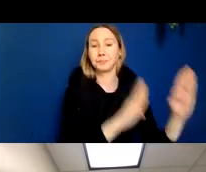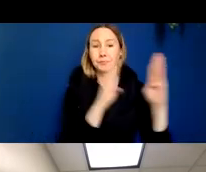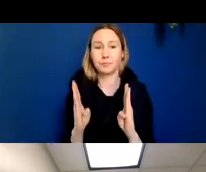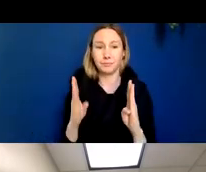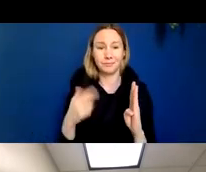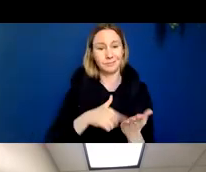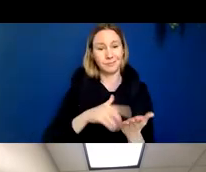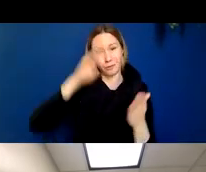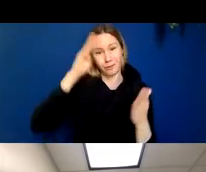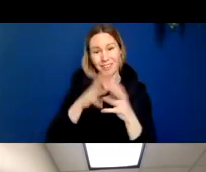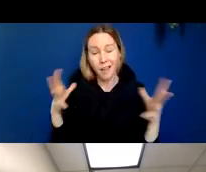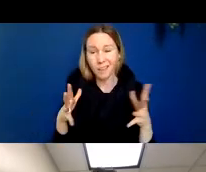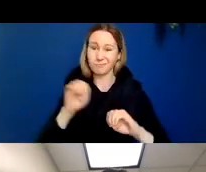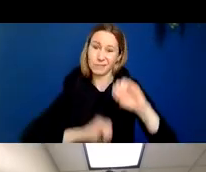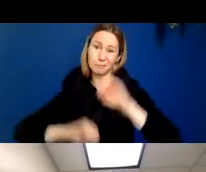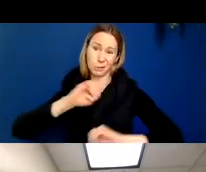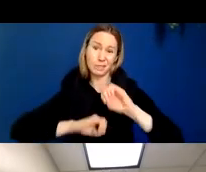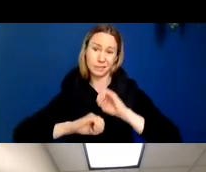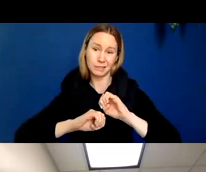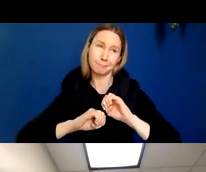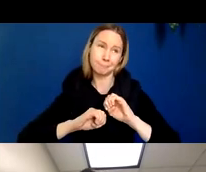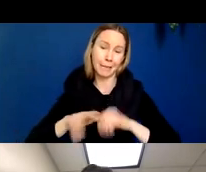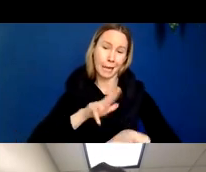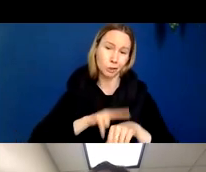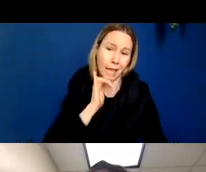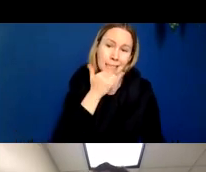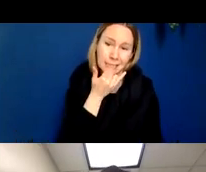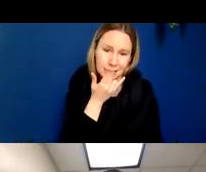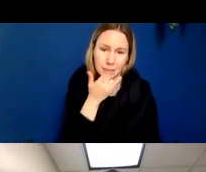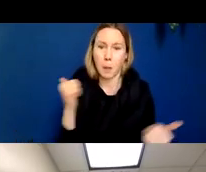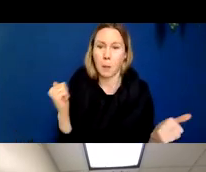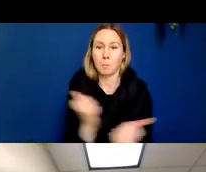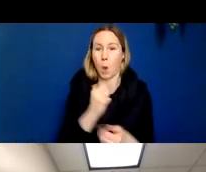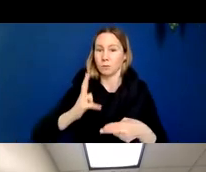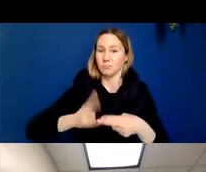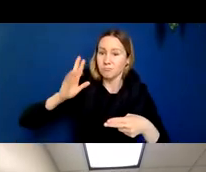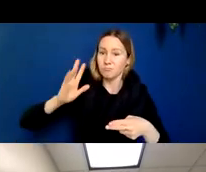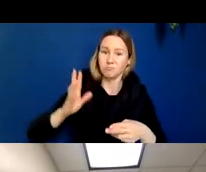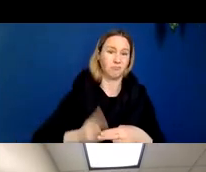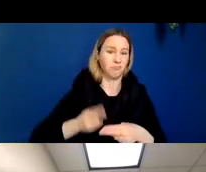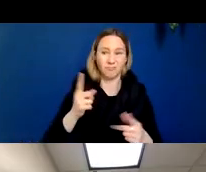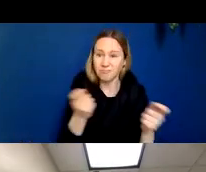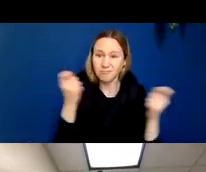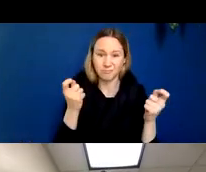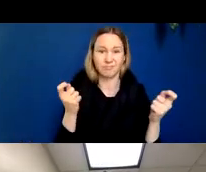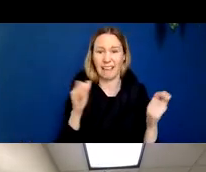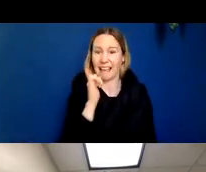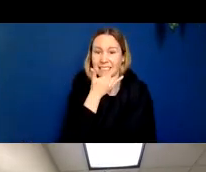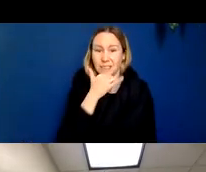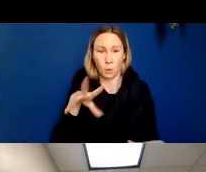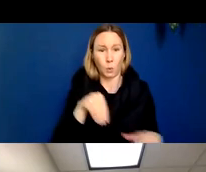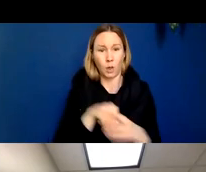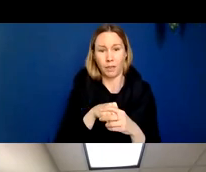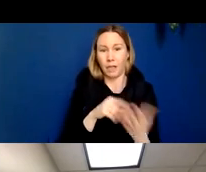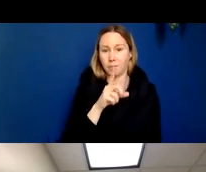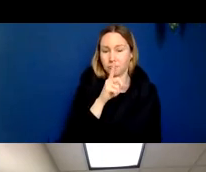on natural experiments, or meaning natural accidents, and this is one of the most celebrated accidents in, I think, the neuroscientific literature and as well as